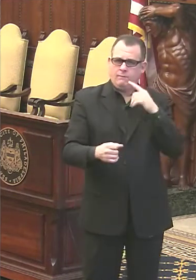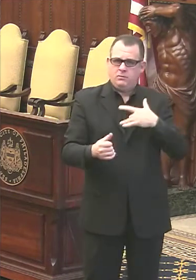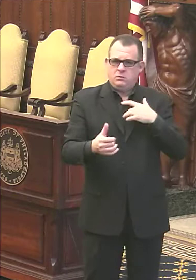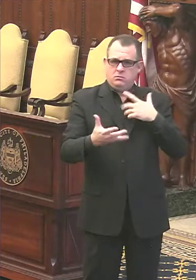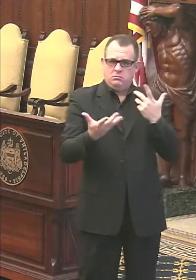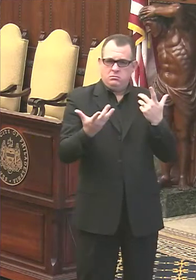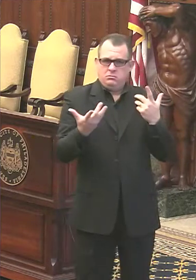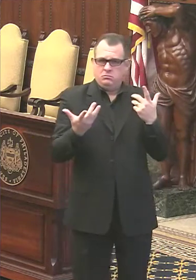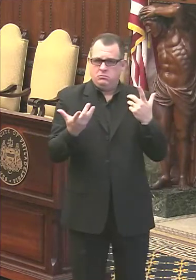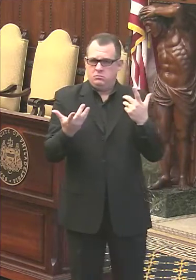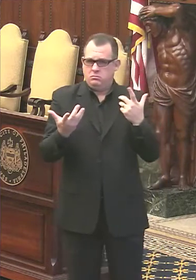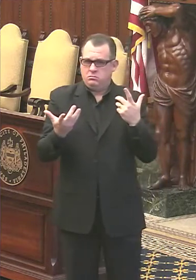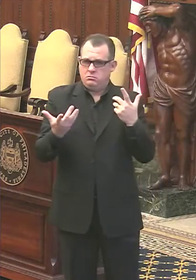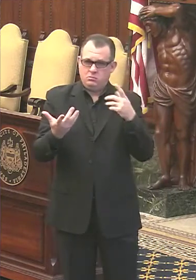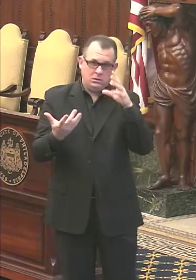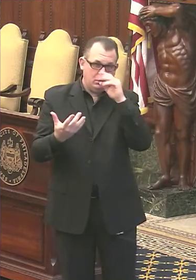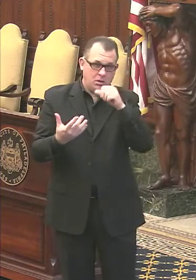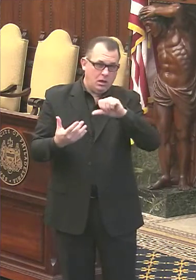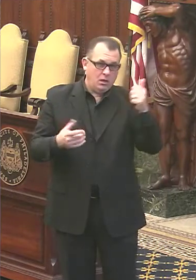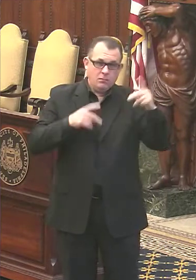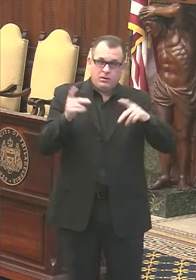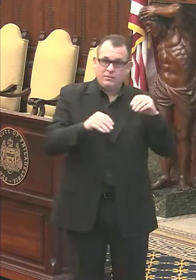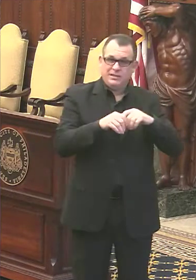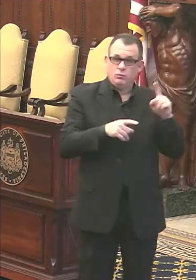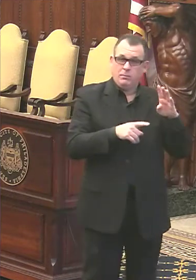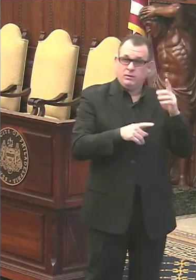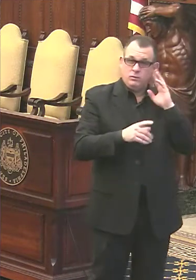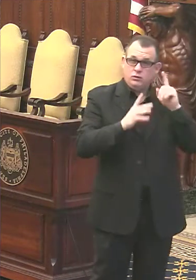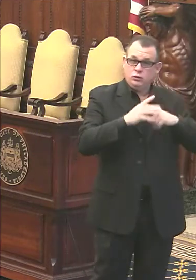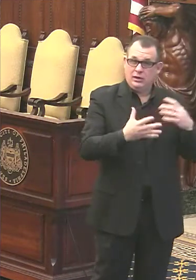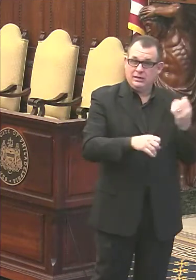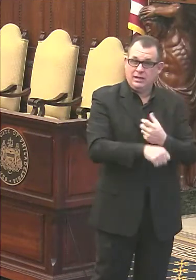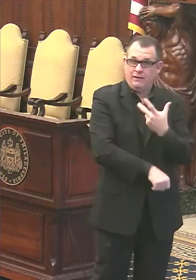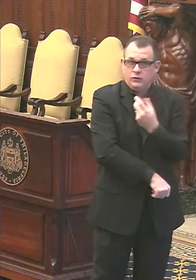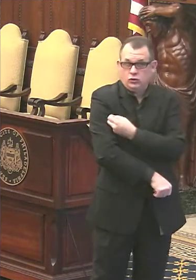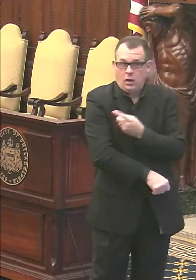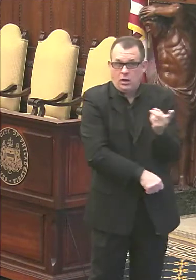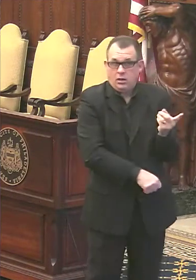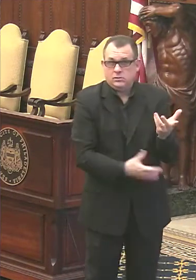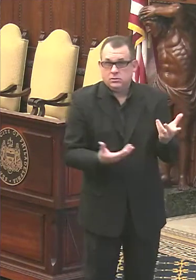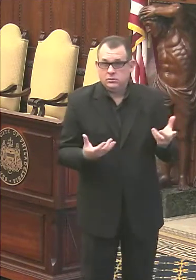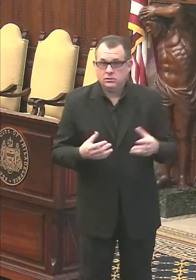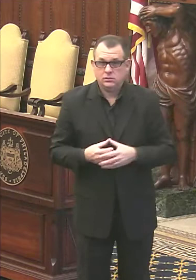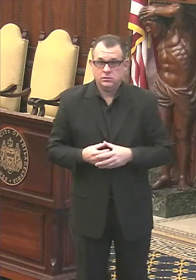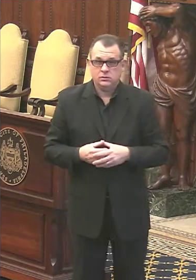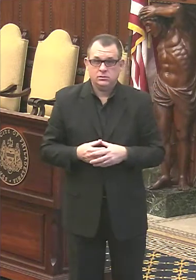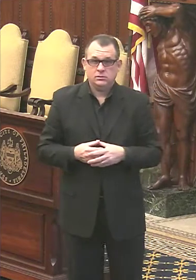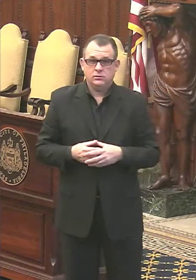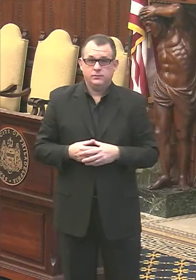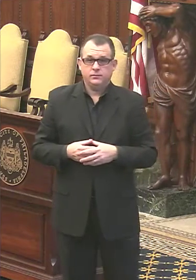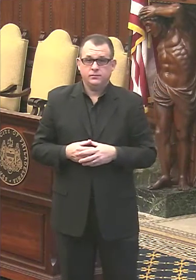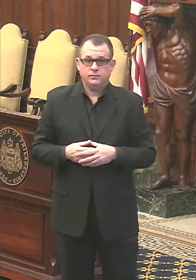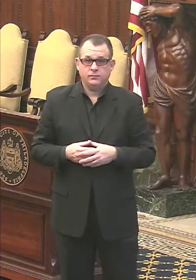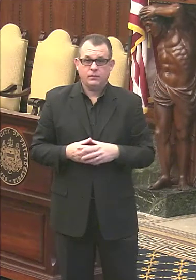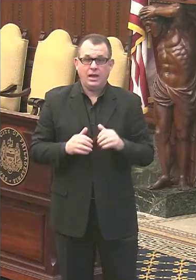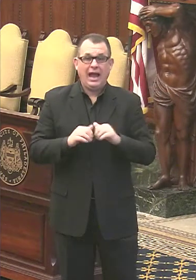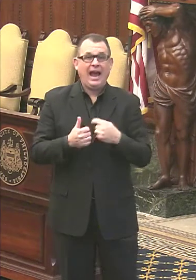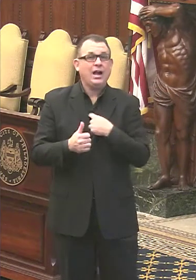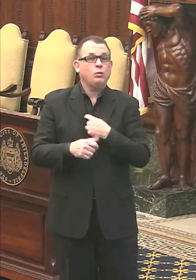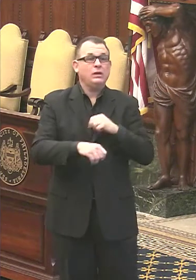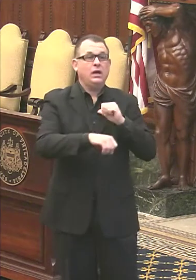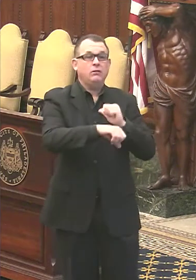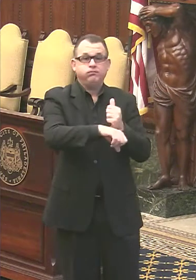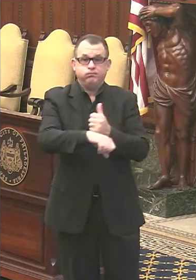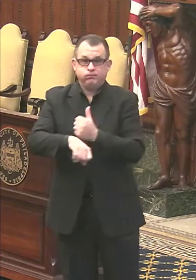when other people in 1B will start getting their shots? Uh, so first just to be clear the way that we laid out a priority scheme